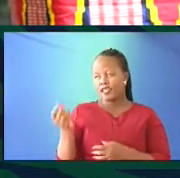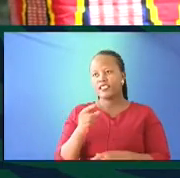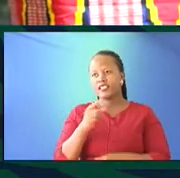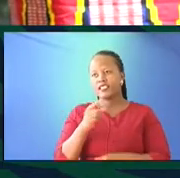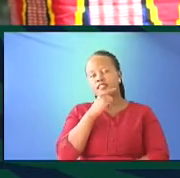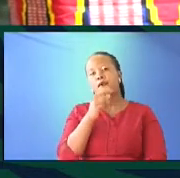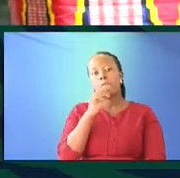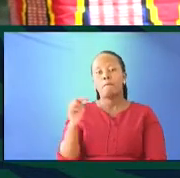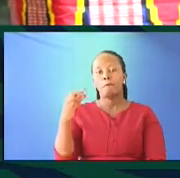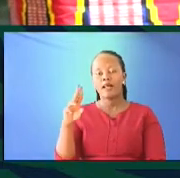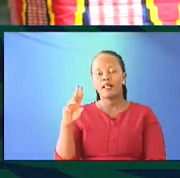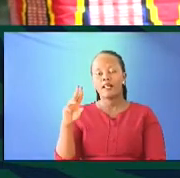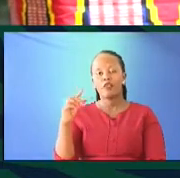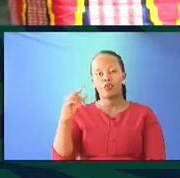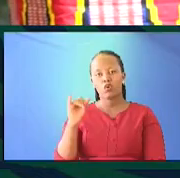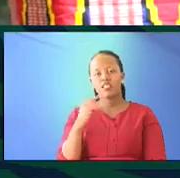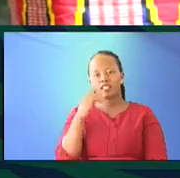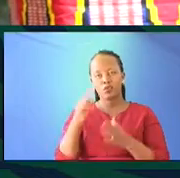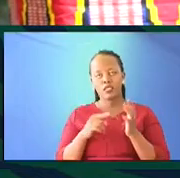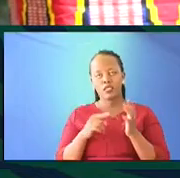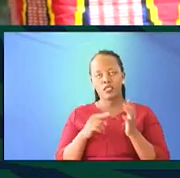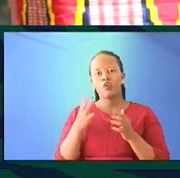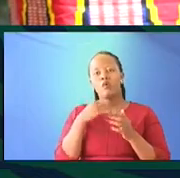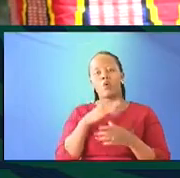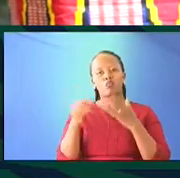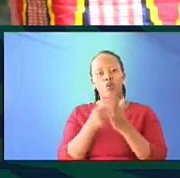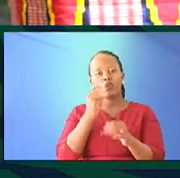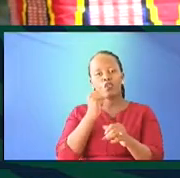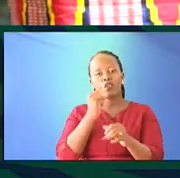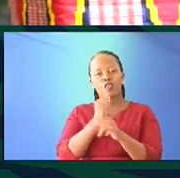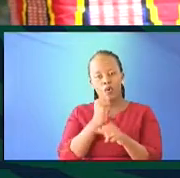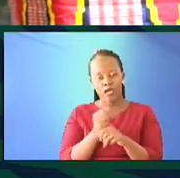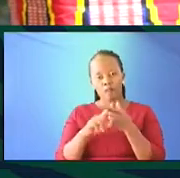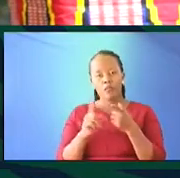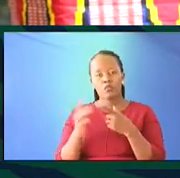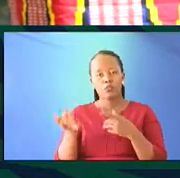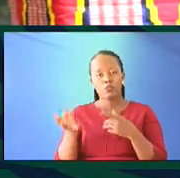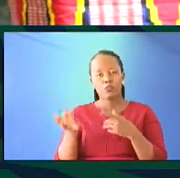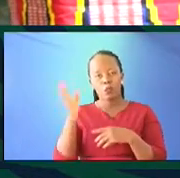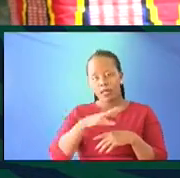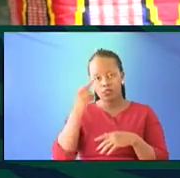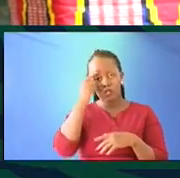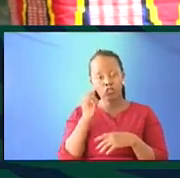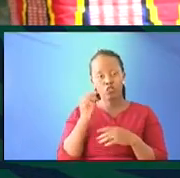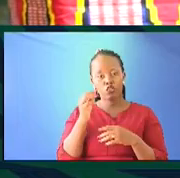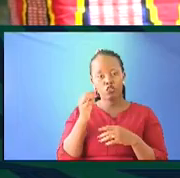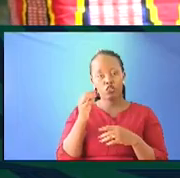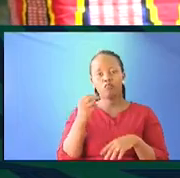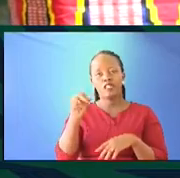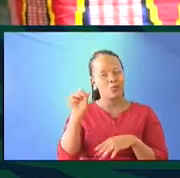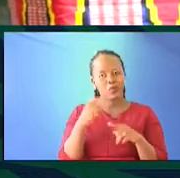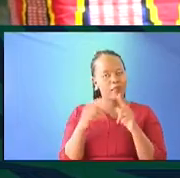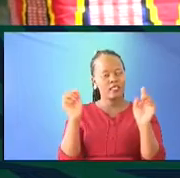declared that he is now sitting down to retranslate all his works, return them back to the original Gikoyo that he intended to write with,